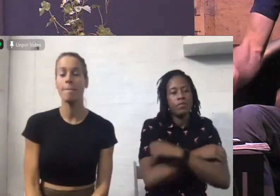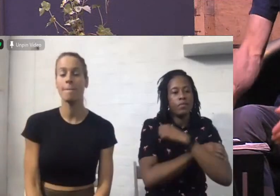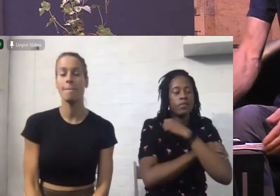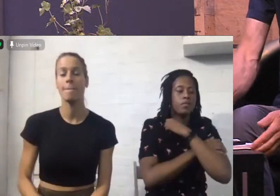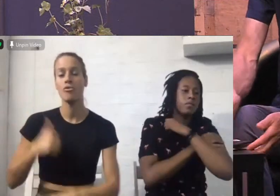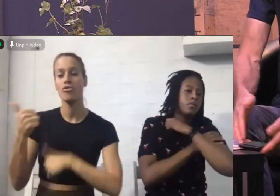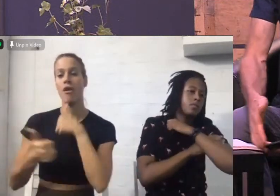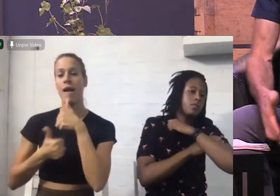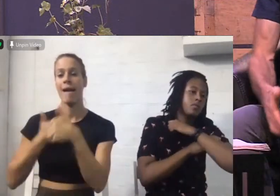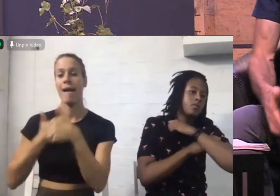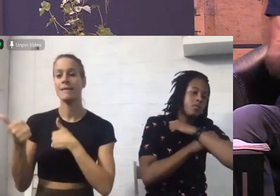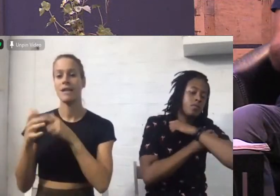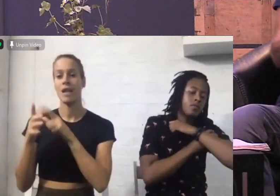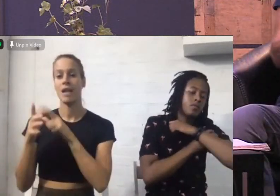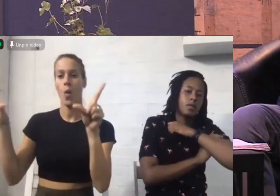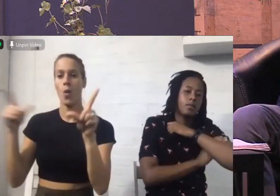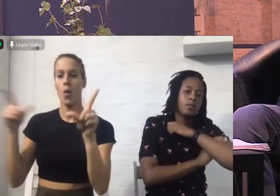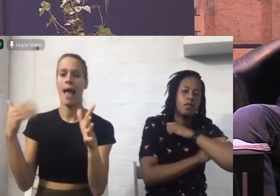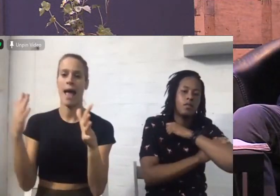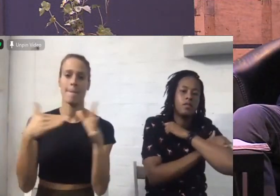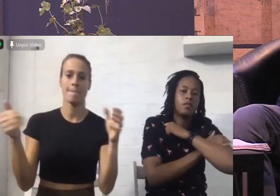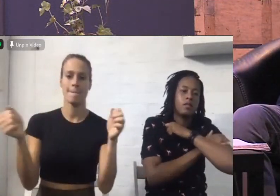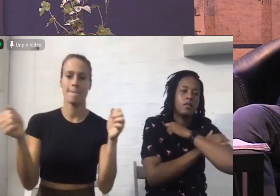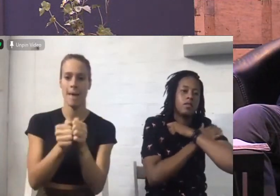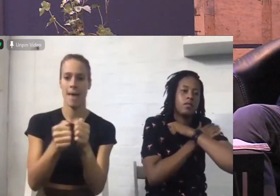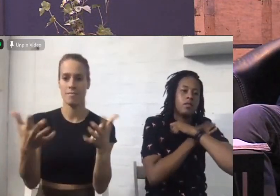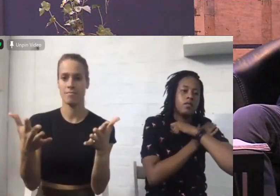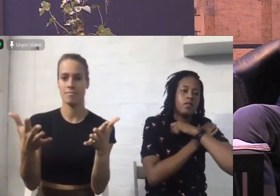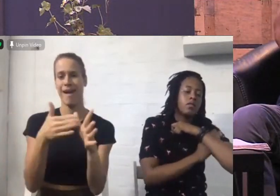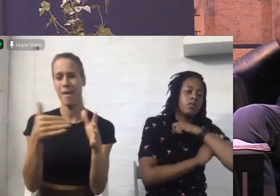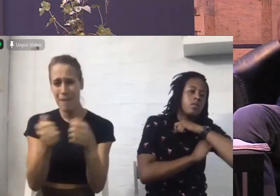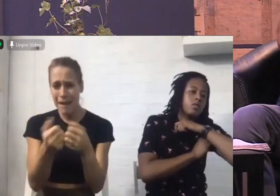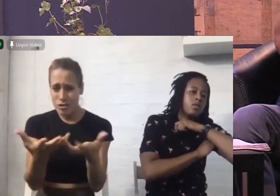amen are you getting something from this today